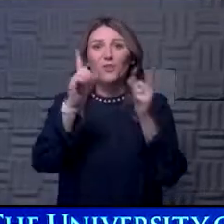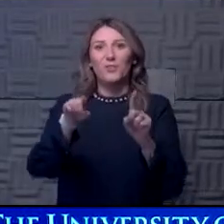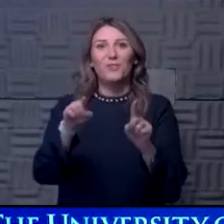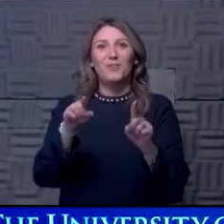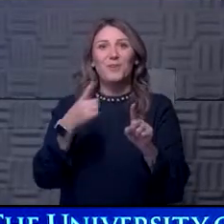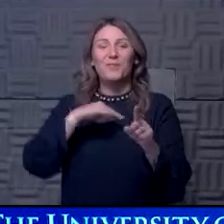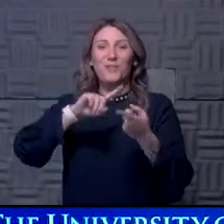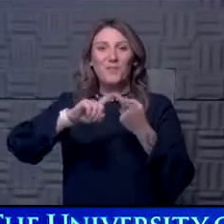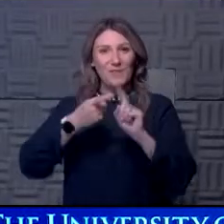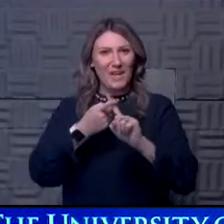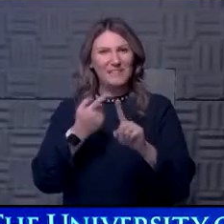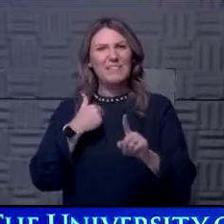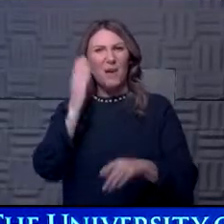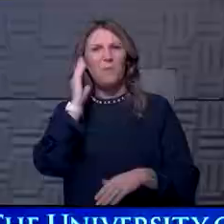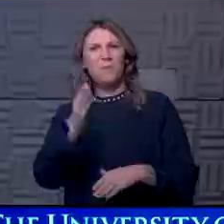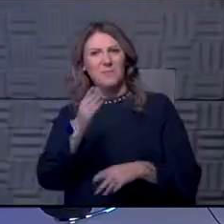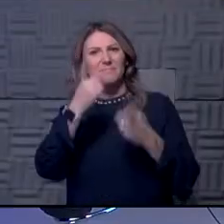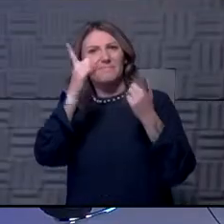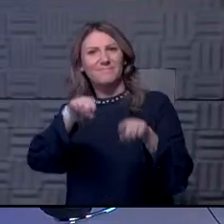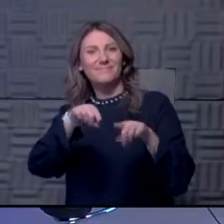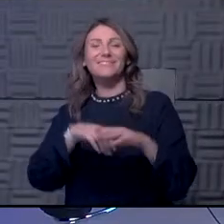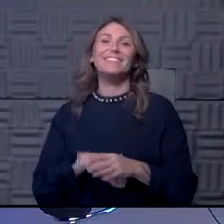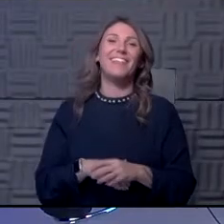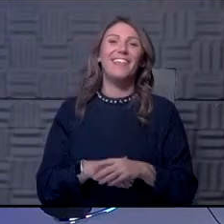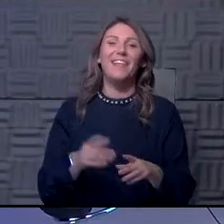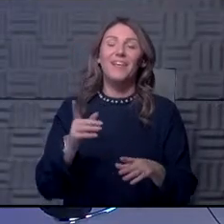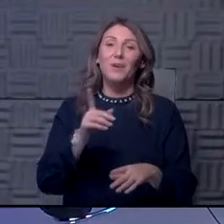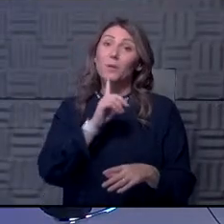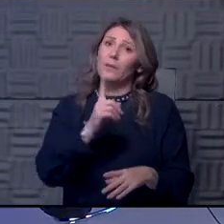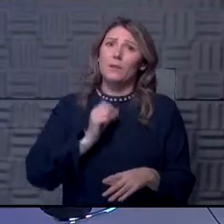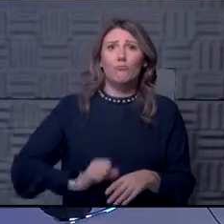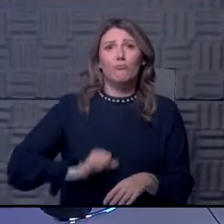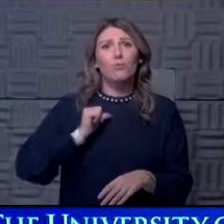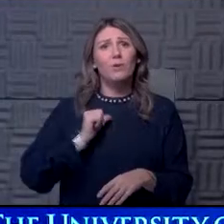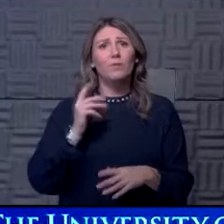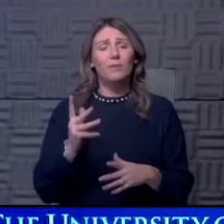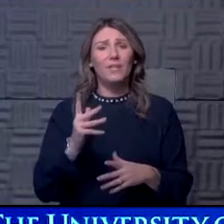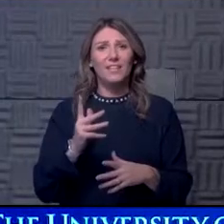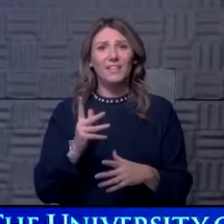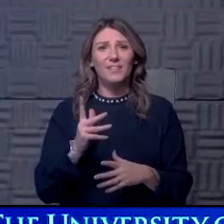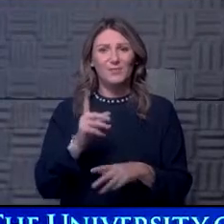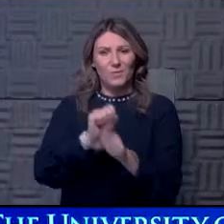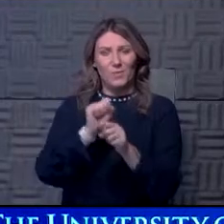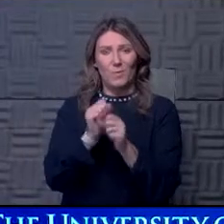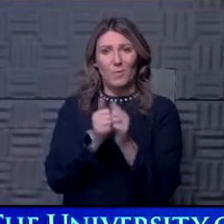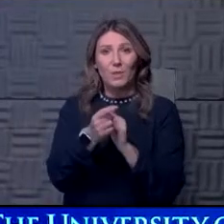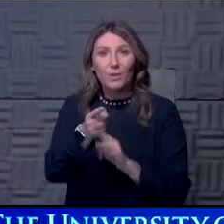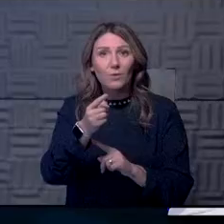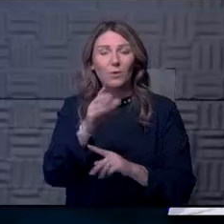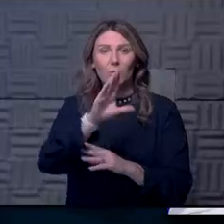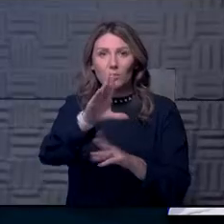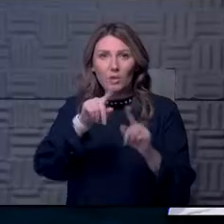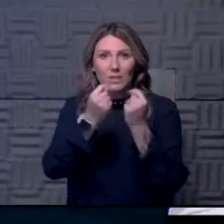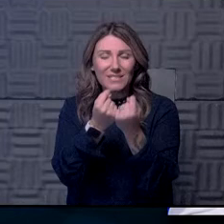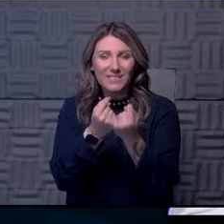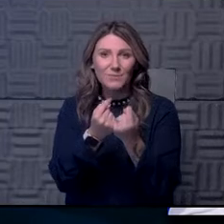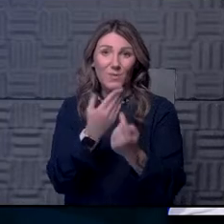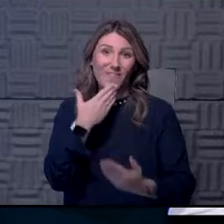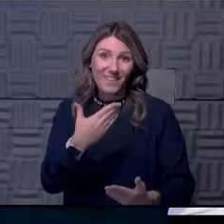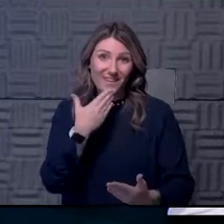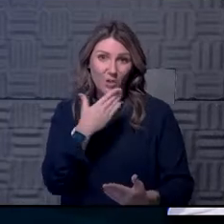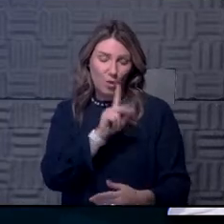friends, I'll run with that, I've been really privileged to spend time with you and your team. So thank you